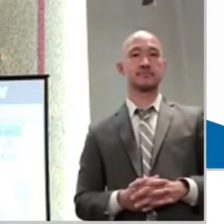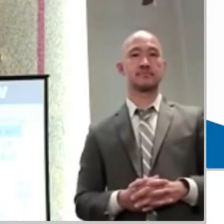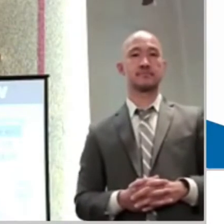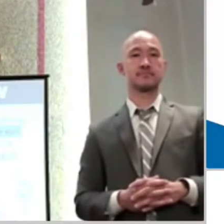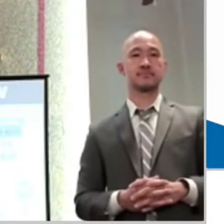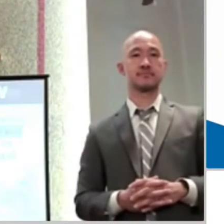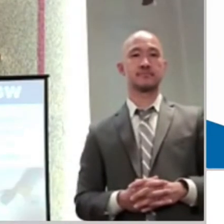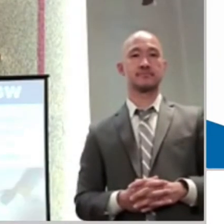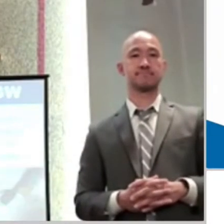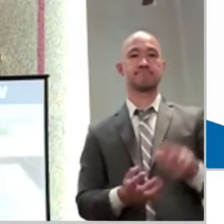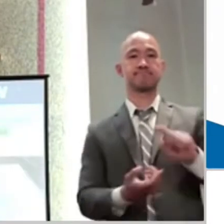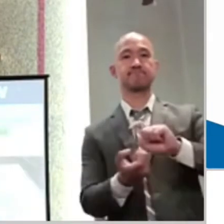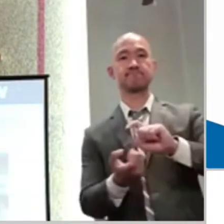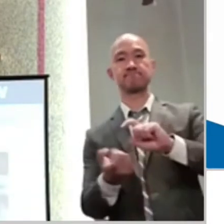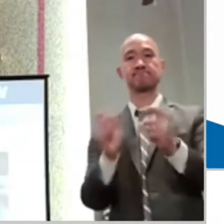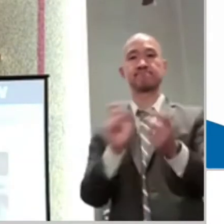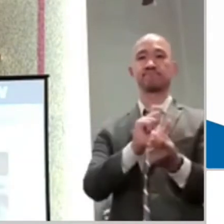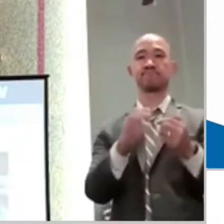Now it's going the other direction.